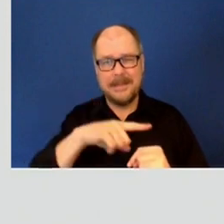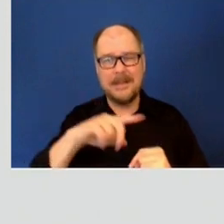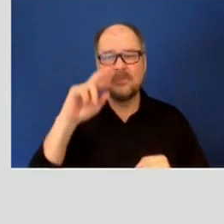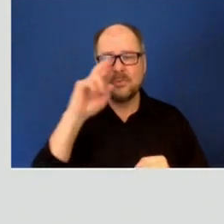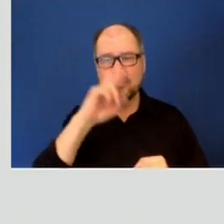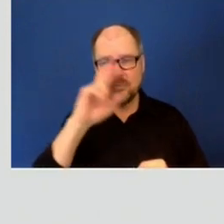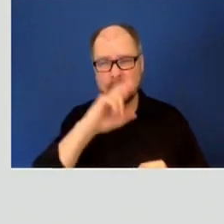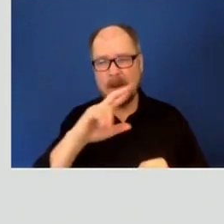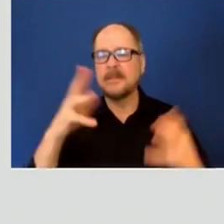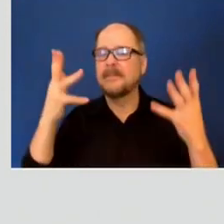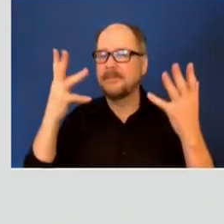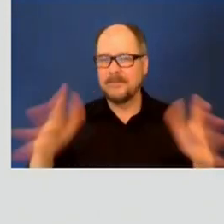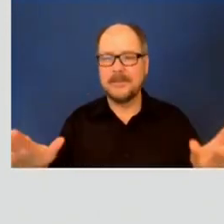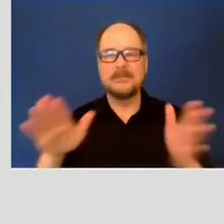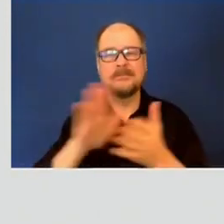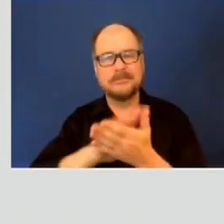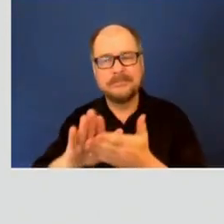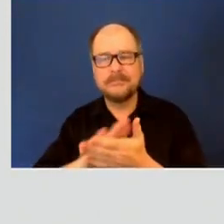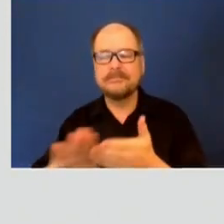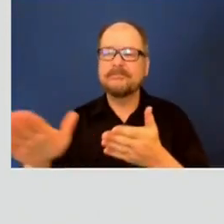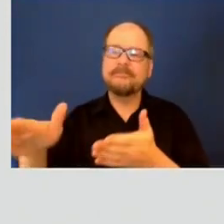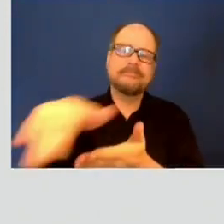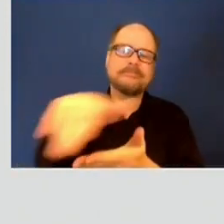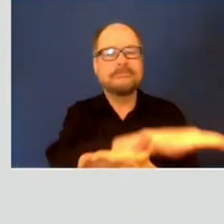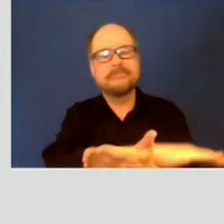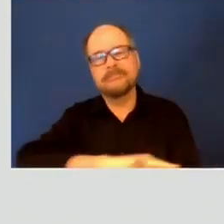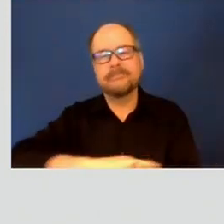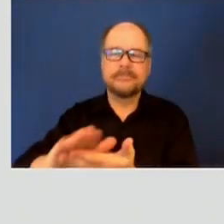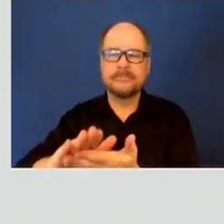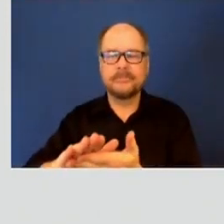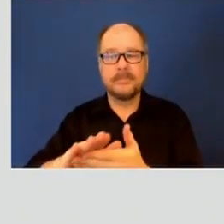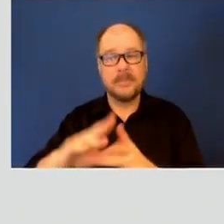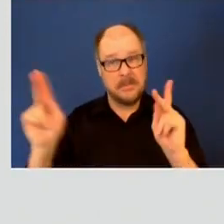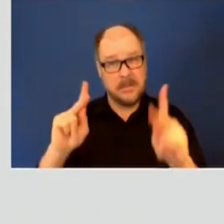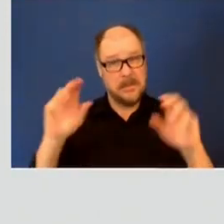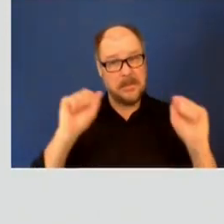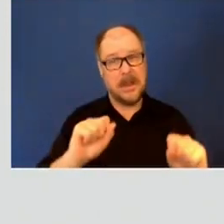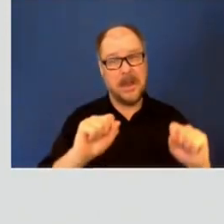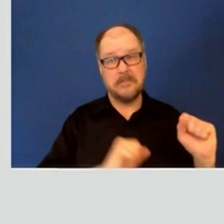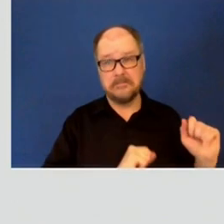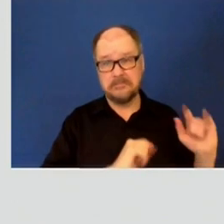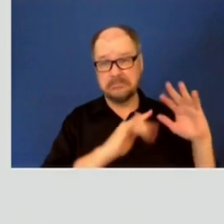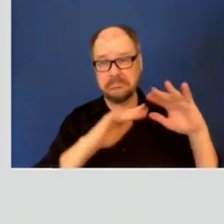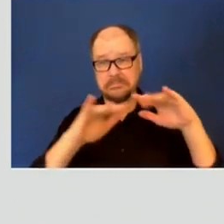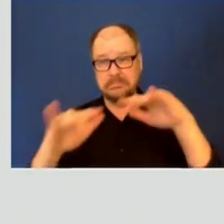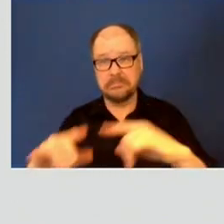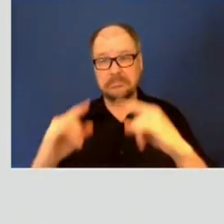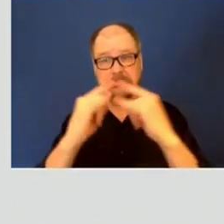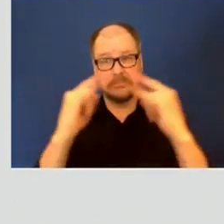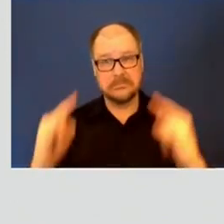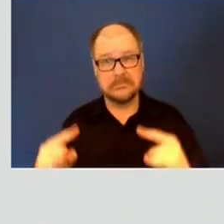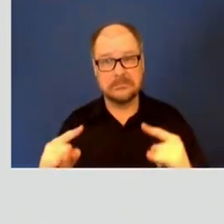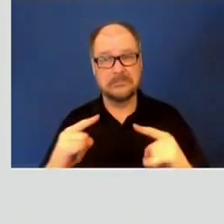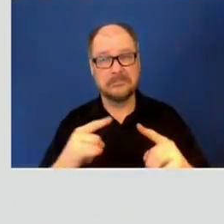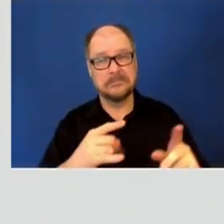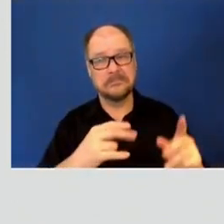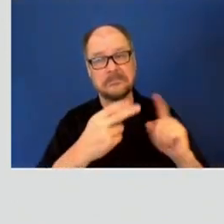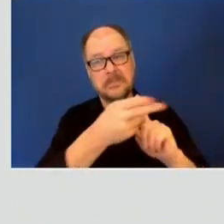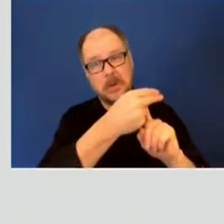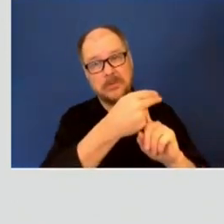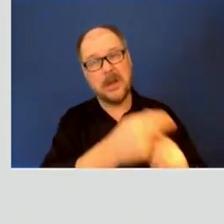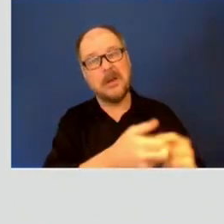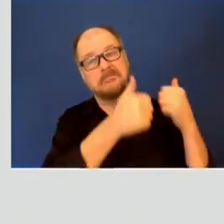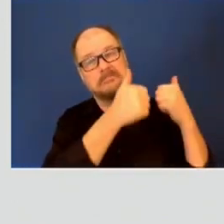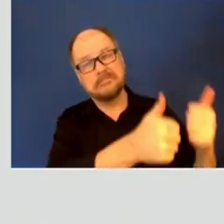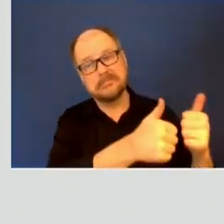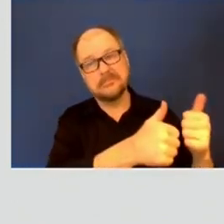eradicated and everything else in the site cleaned up? Is there anything to prevent from these people going back there and leaving the hotels and this just maybe happening